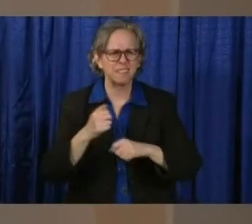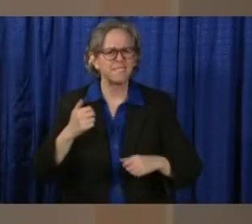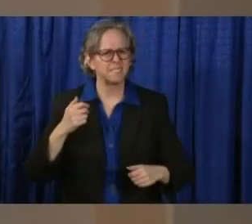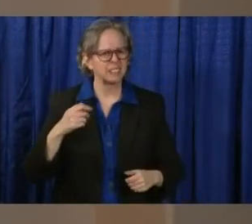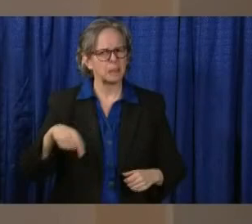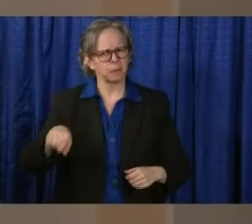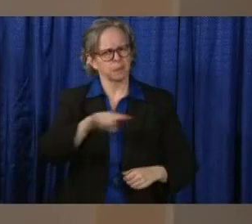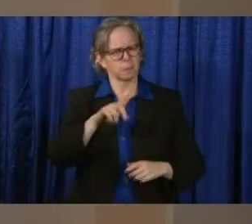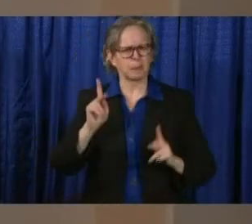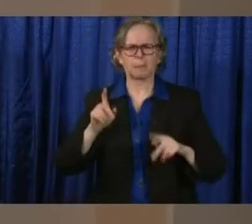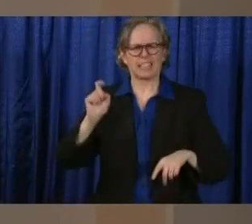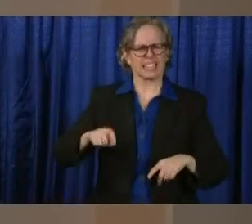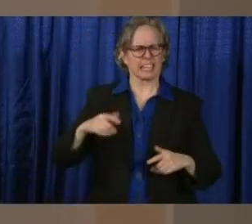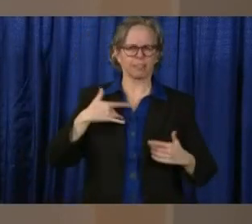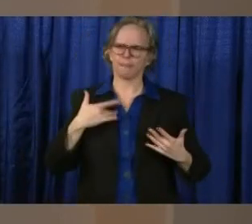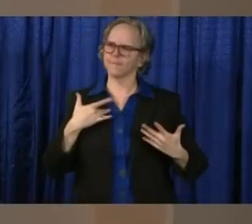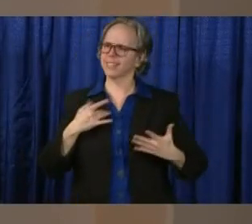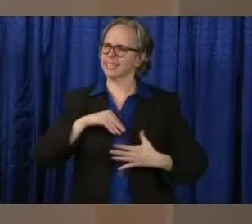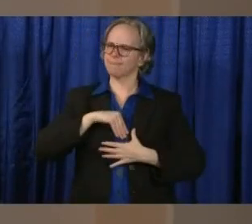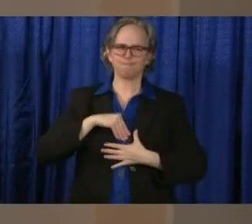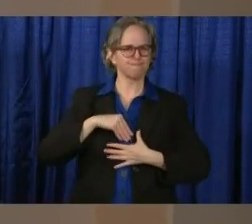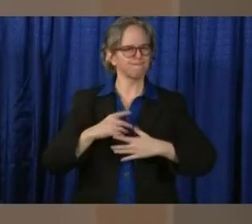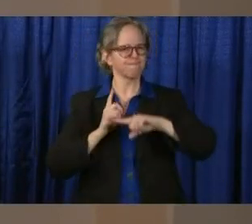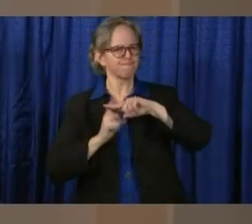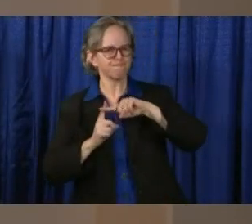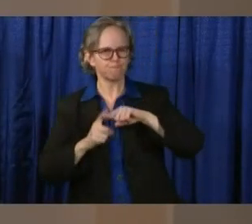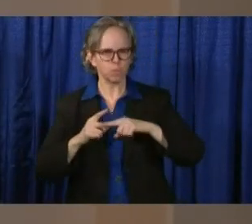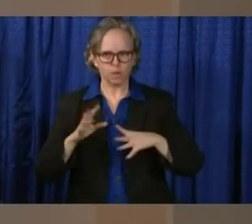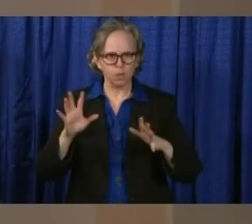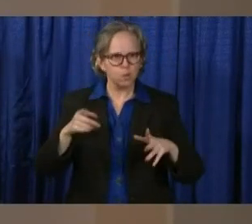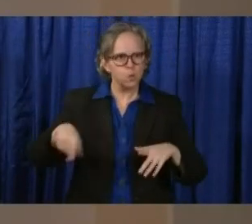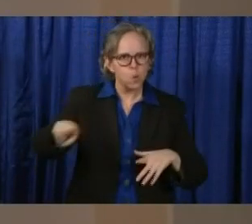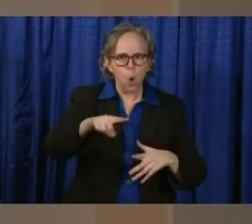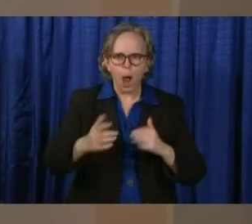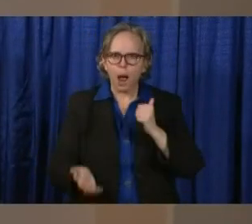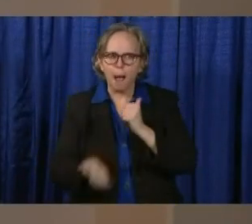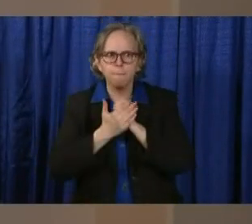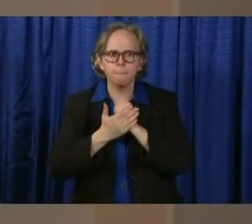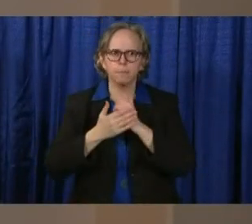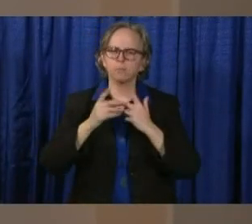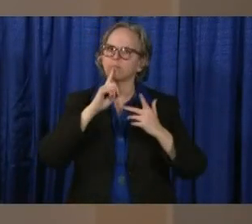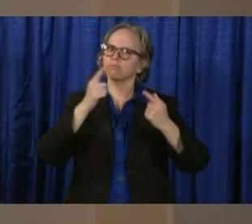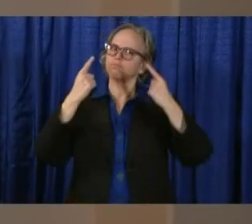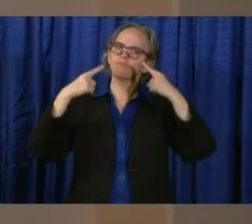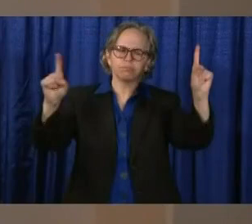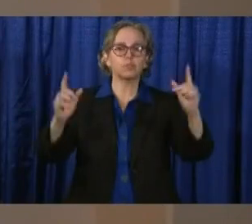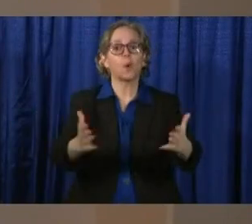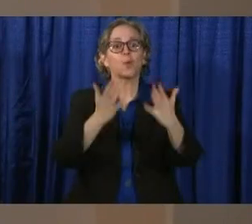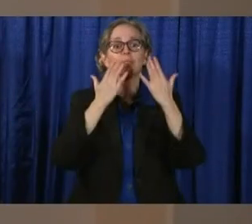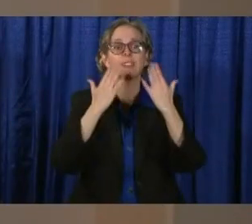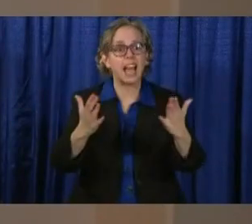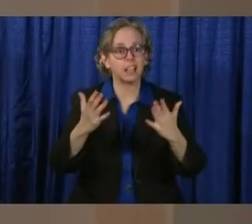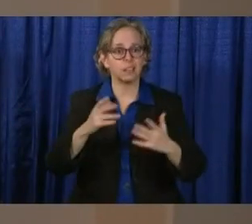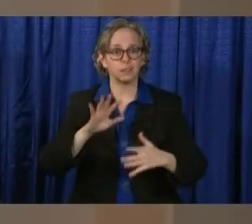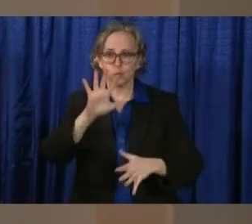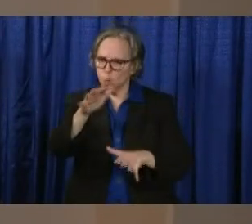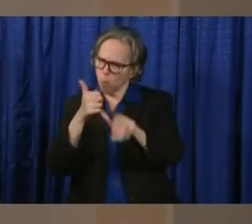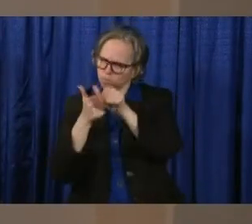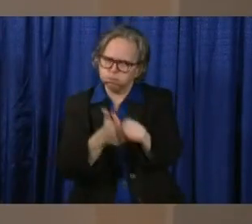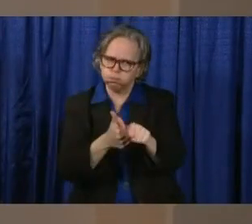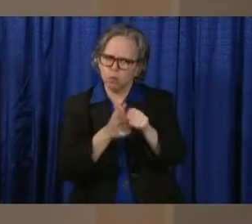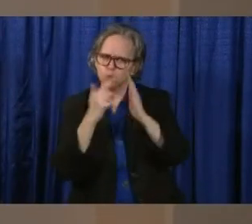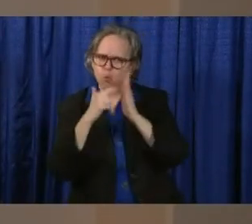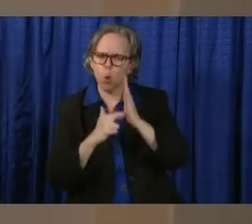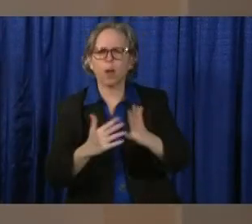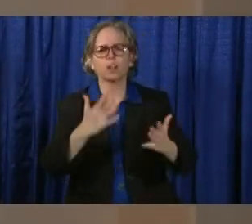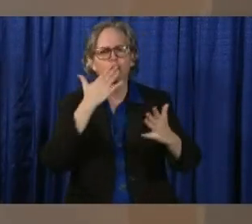And you can you provide it by your actions. And so we're really grateful for the compliance and the great work that people are doing out there.